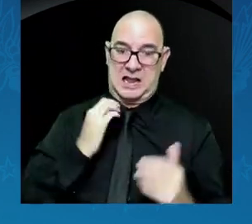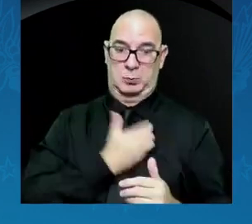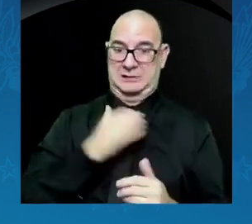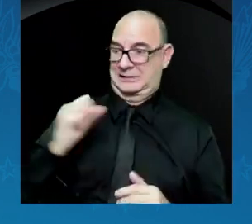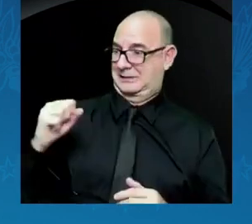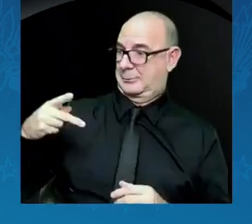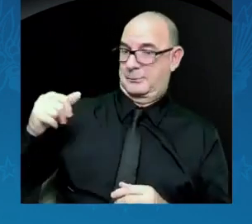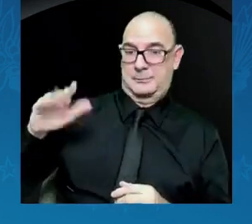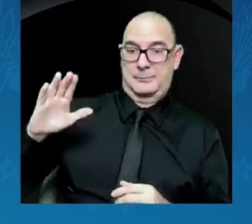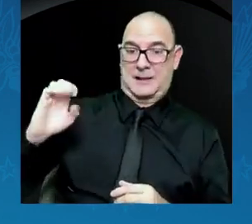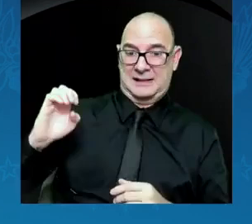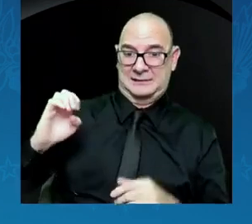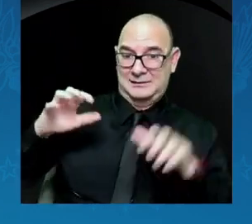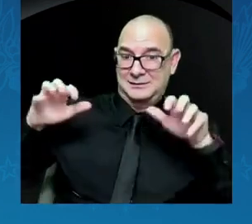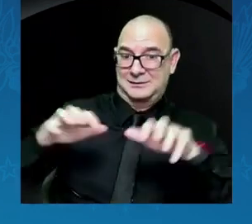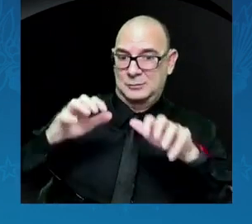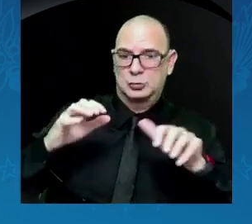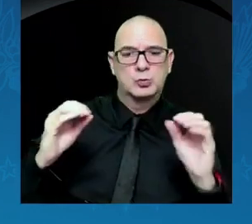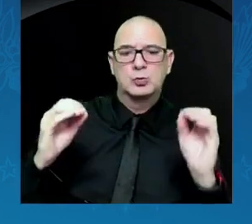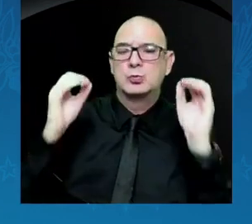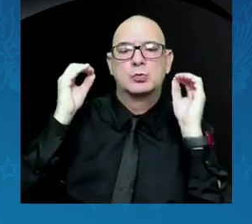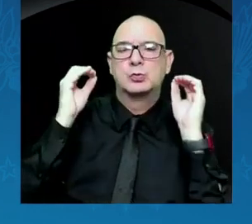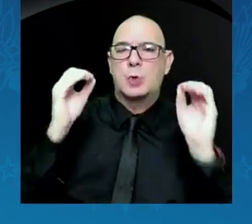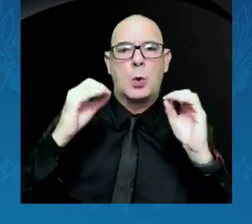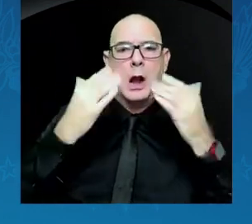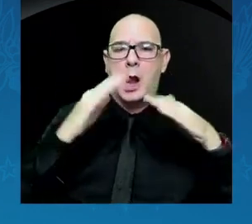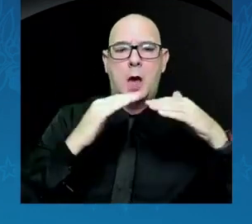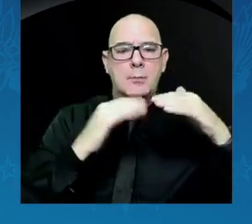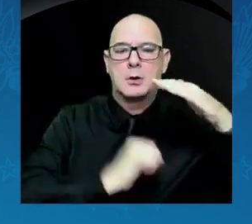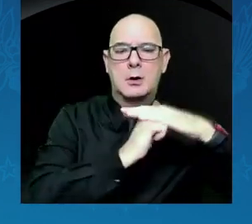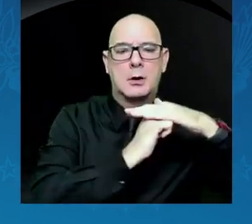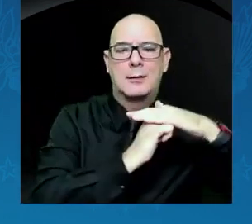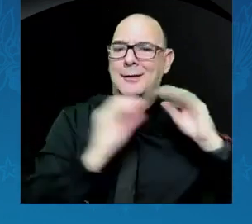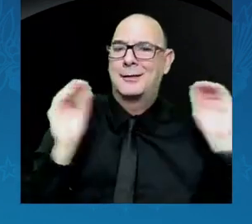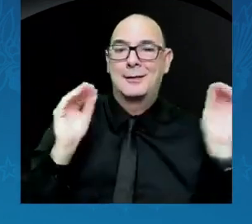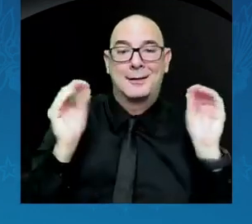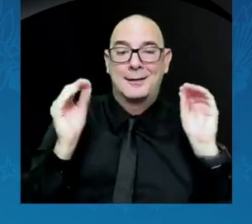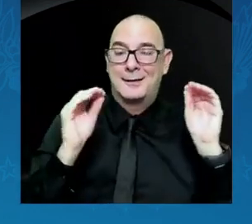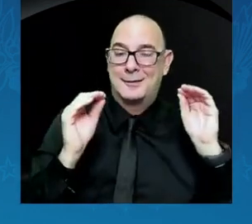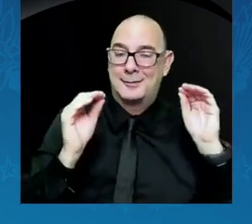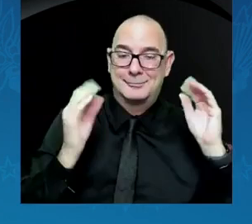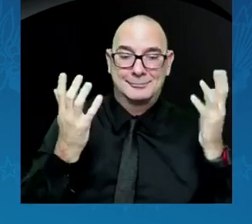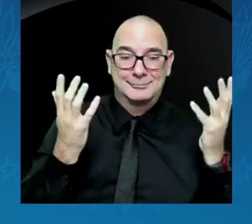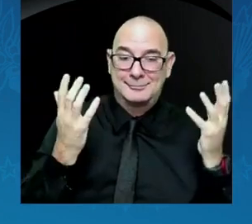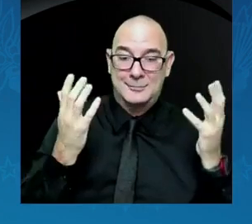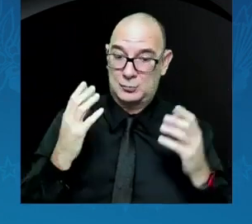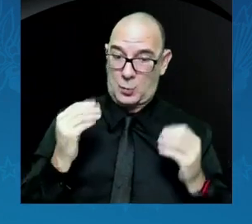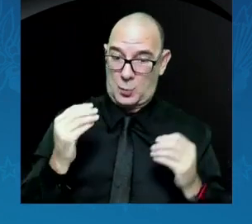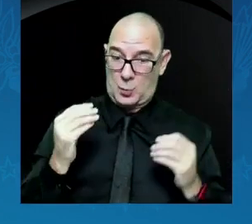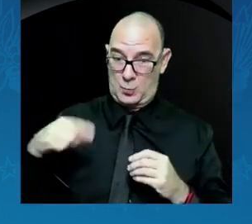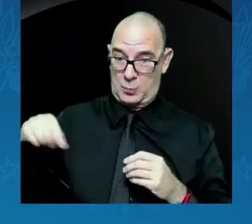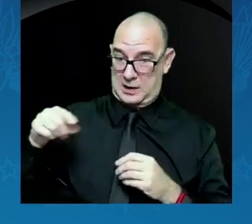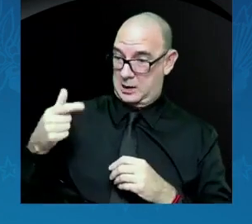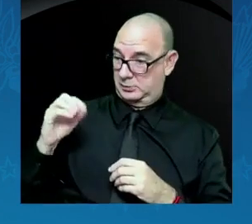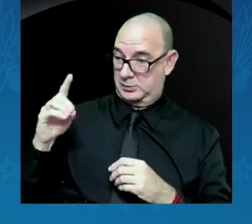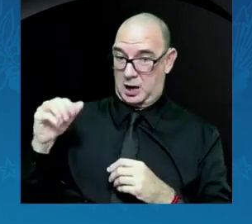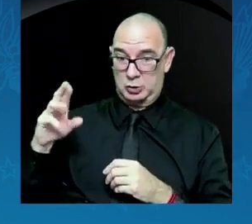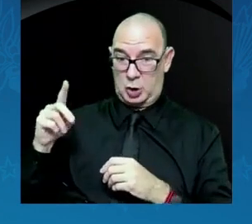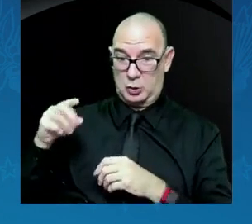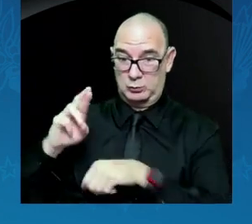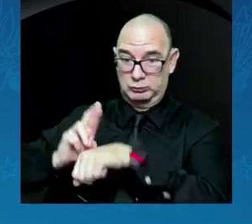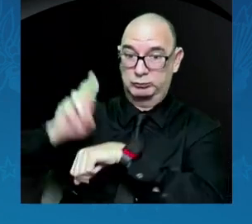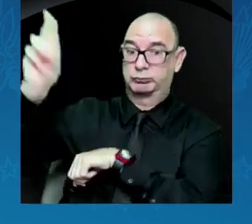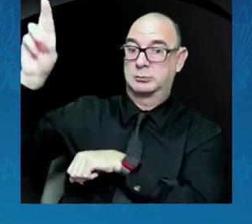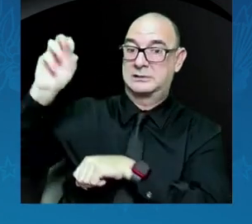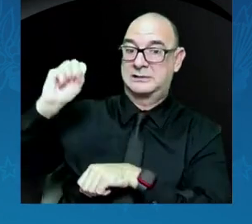potential. When Alan Shepard launched into space 60 years ago, he named